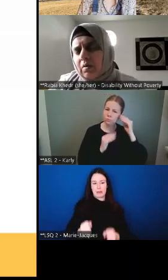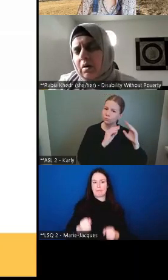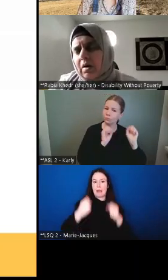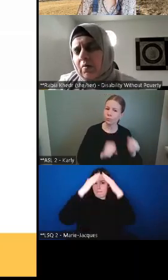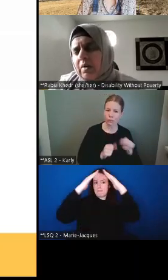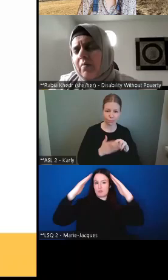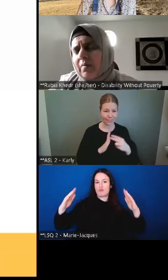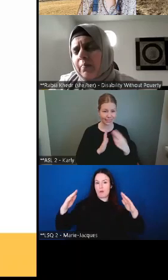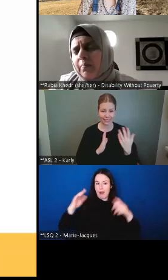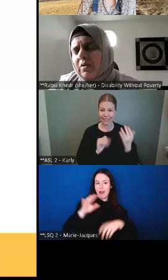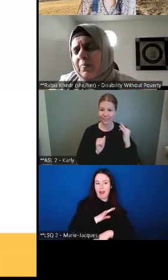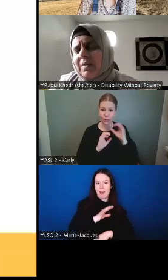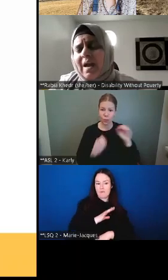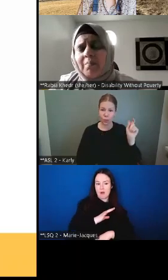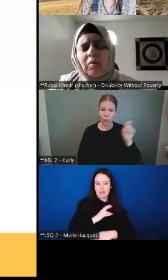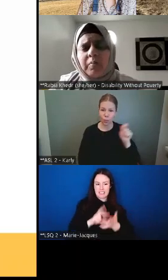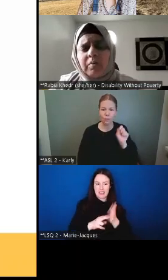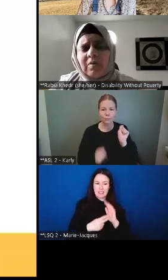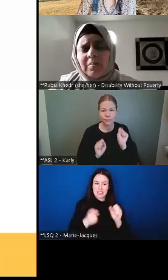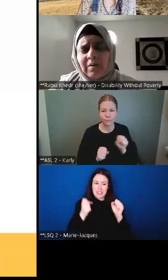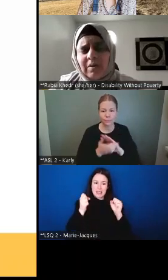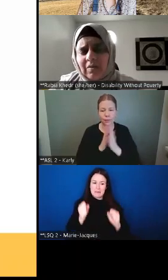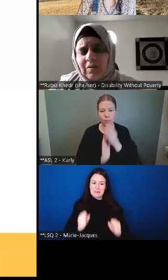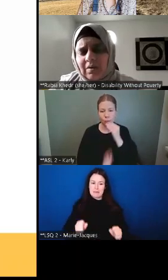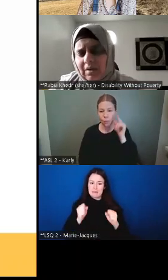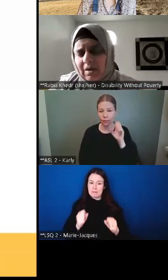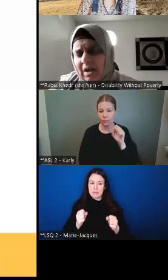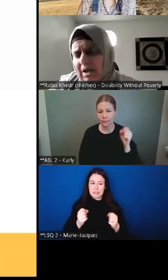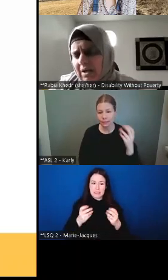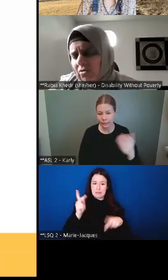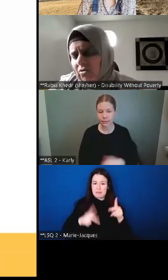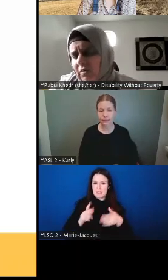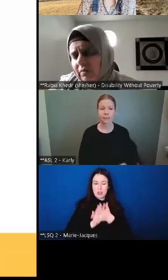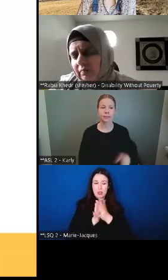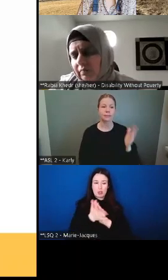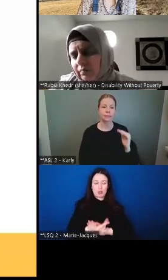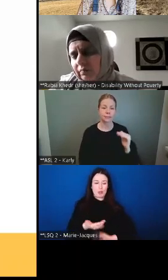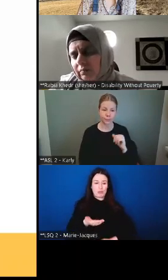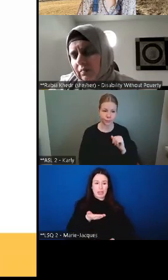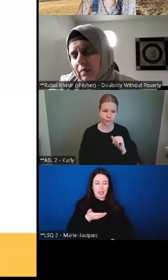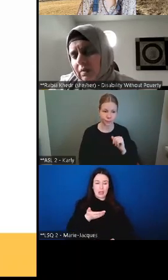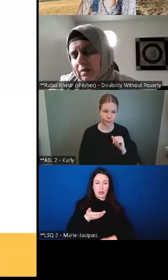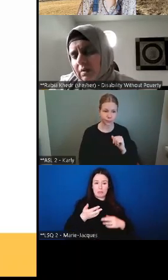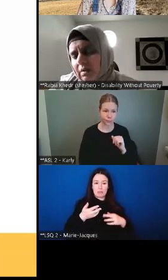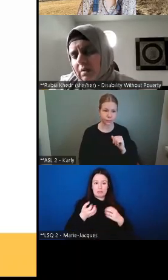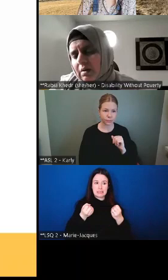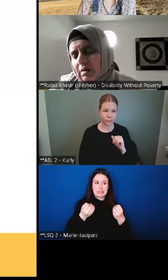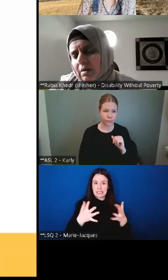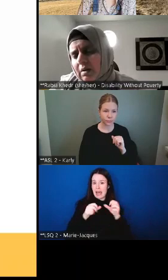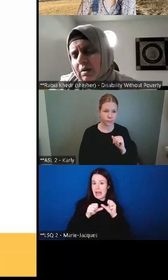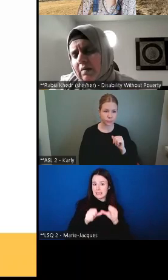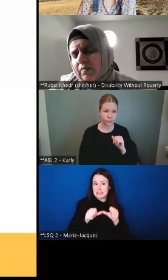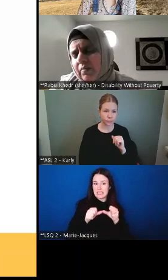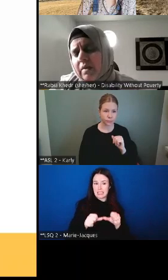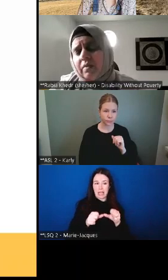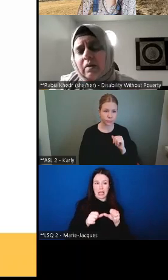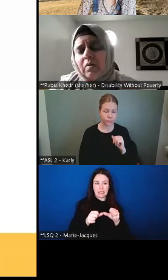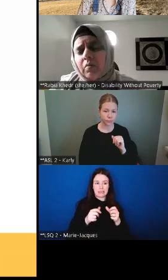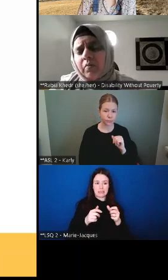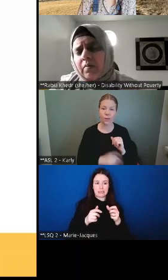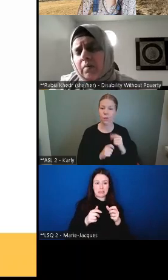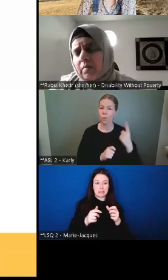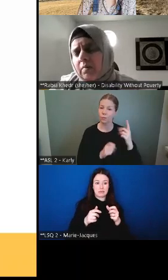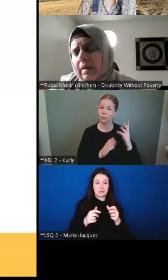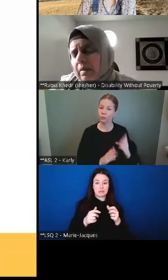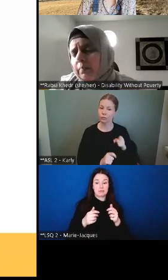You know, one of our participants had multiple disabilities. And lives with,